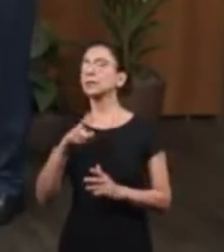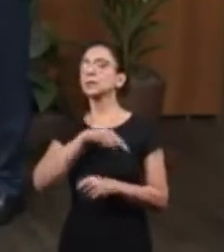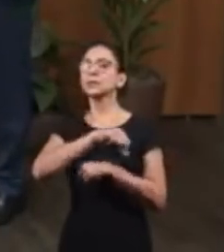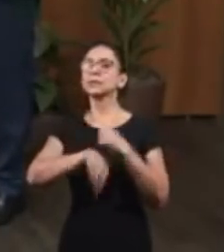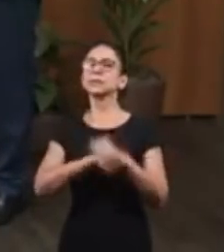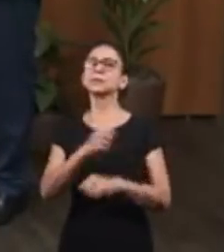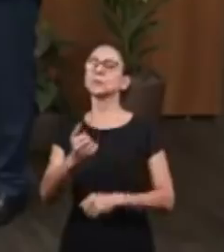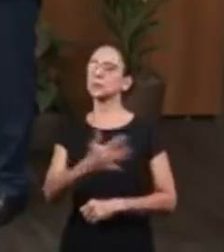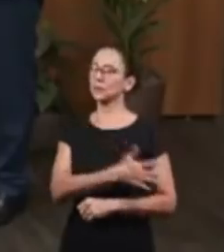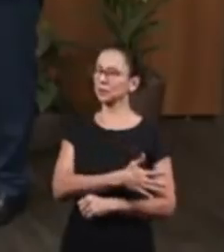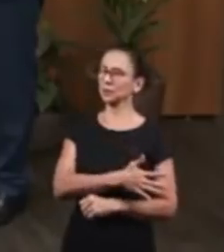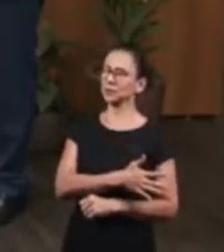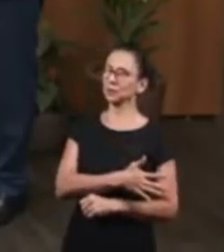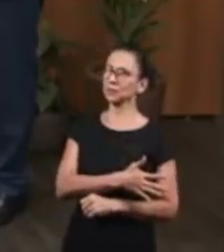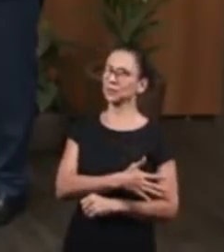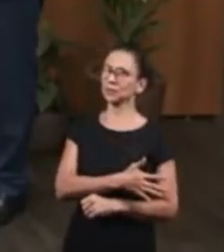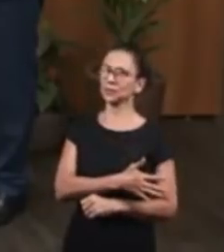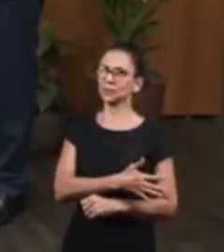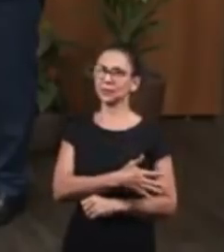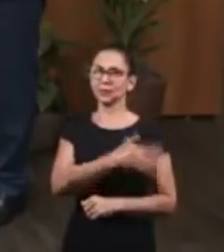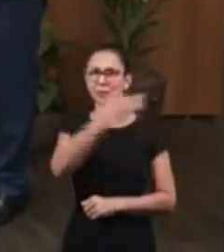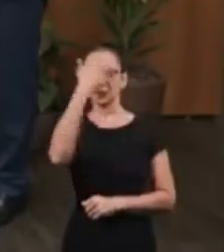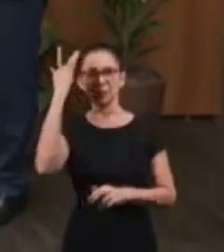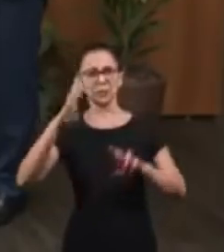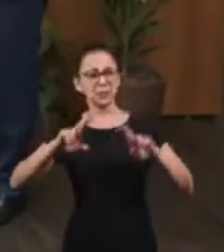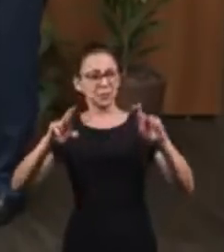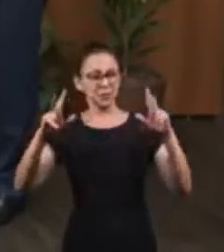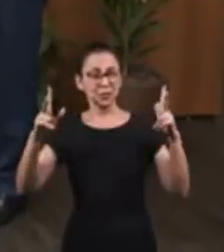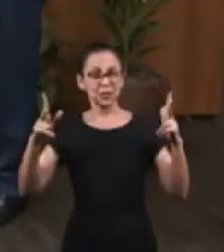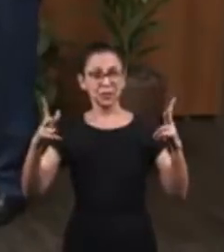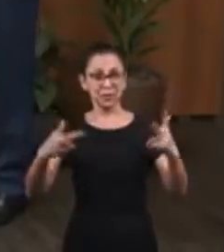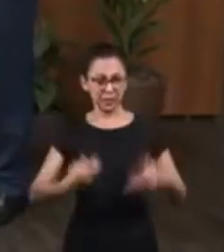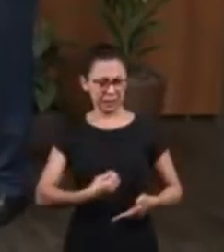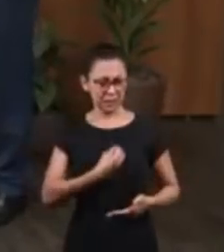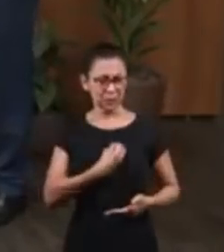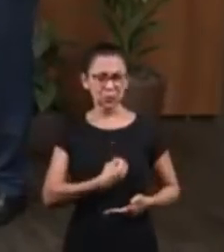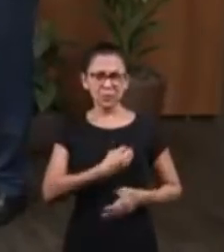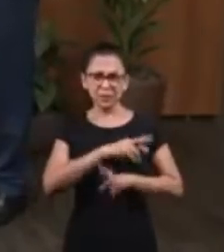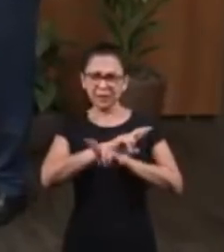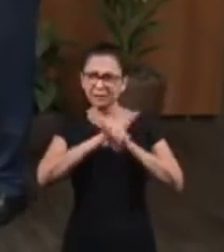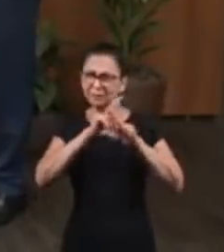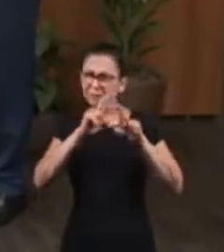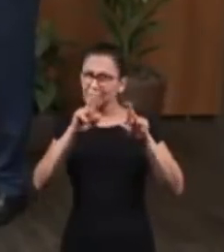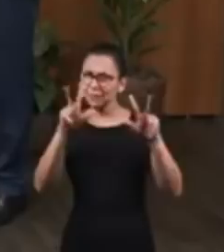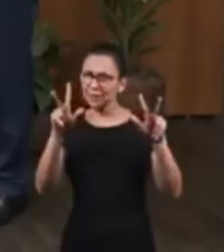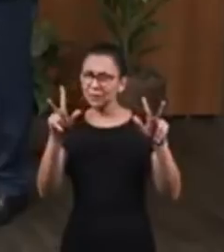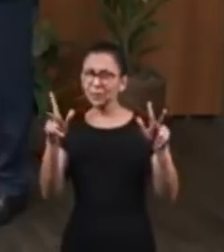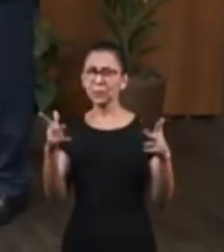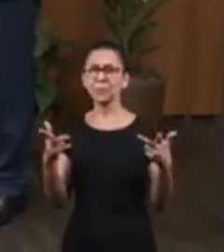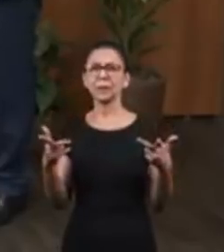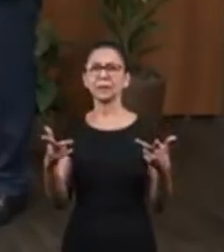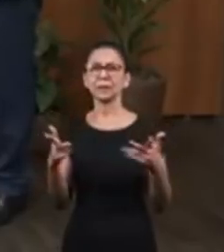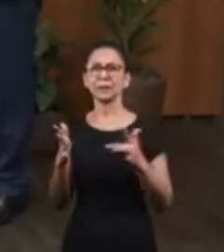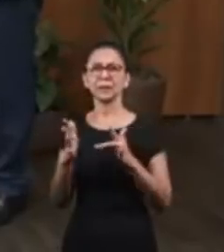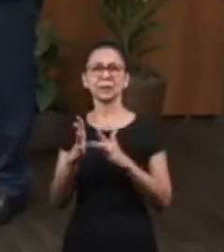born again? Are you a new creature? Is your life transformed in Jesus?